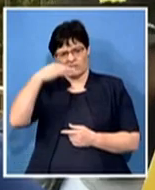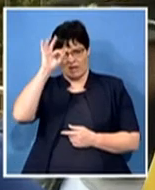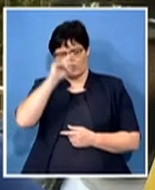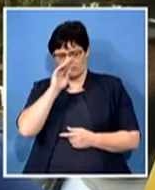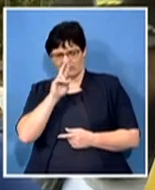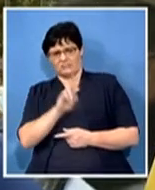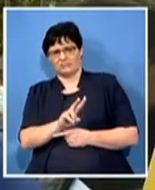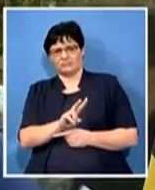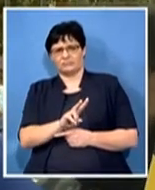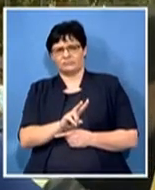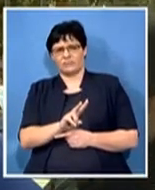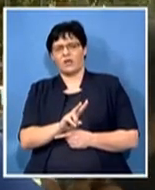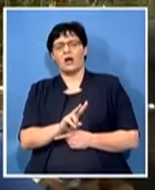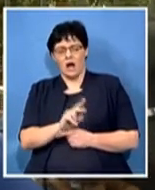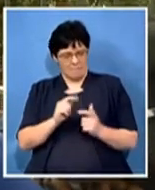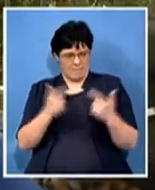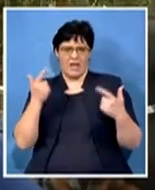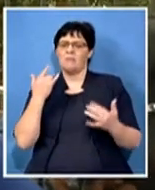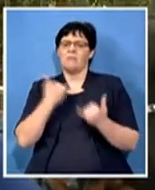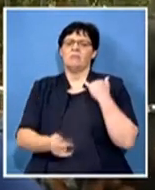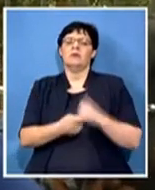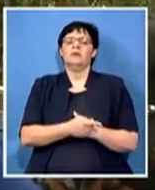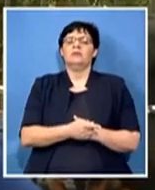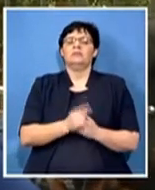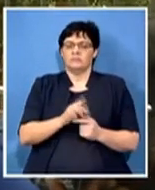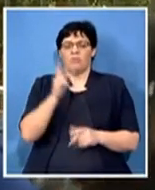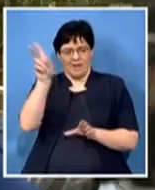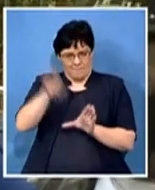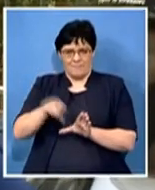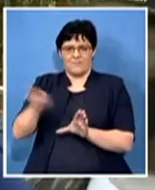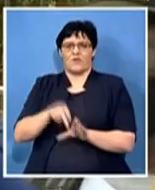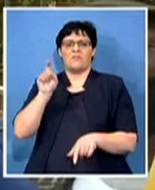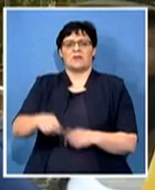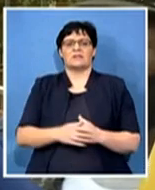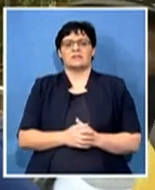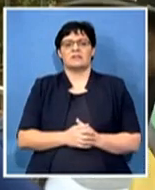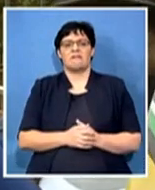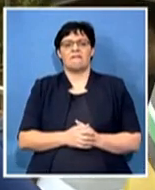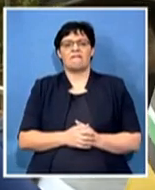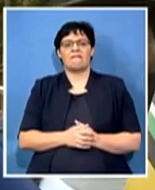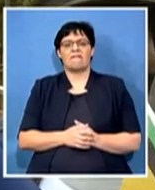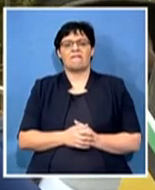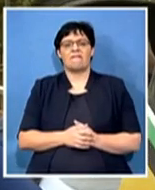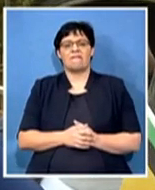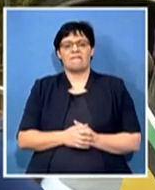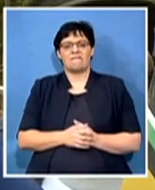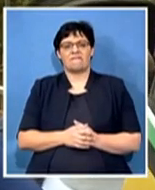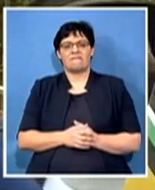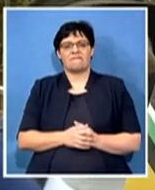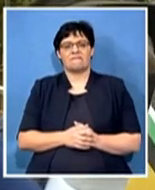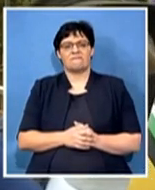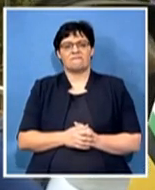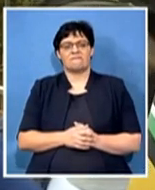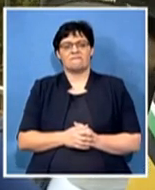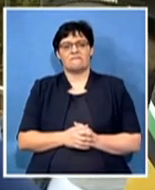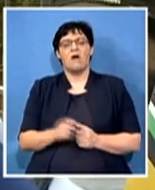participated because they were the people who were asking monies from the people